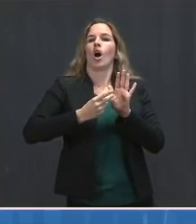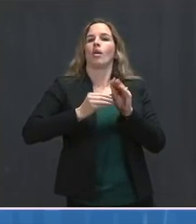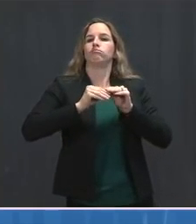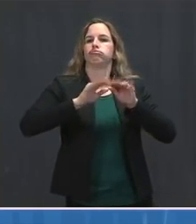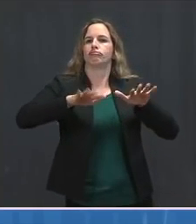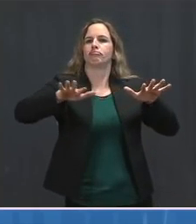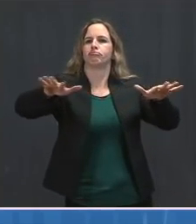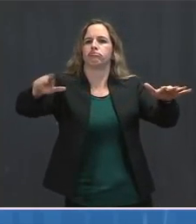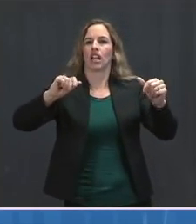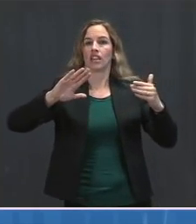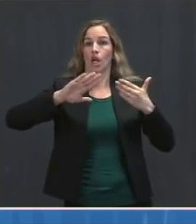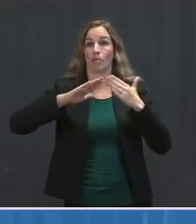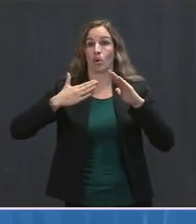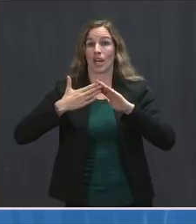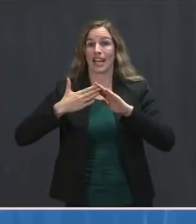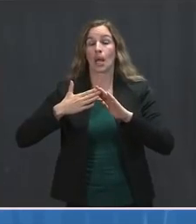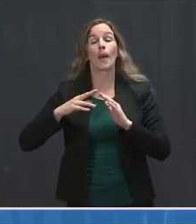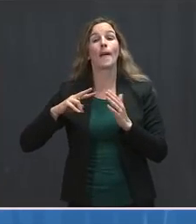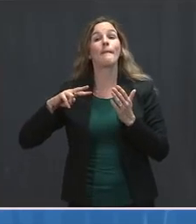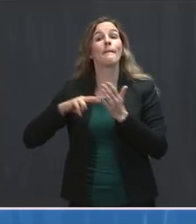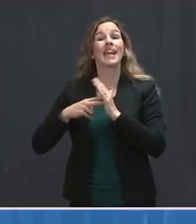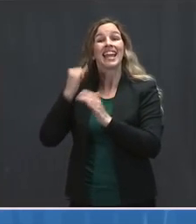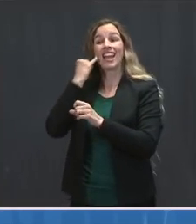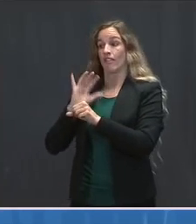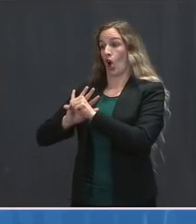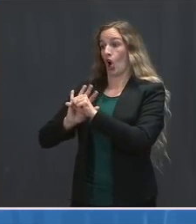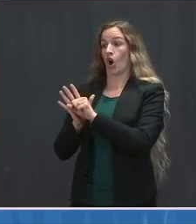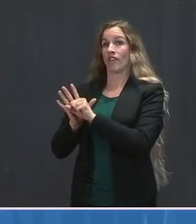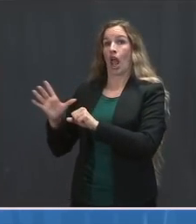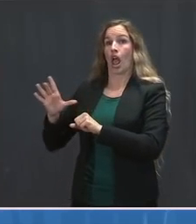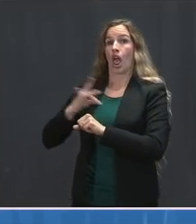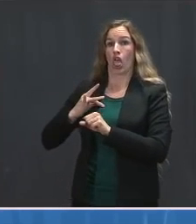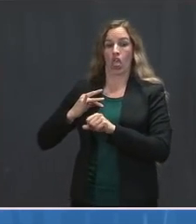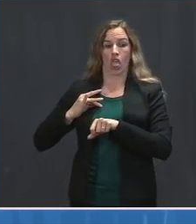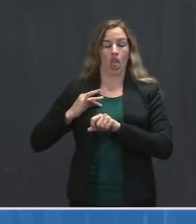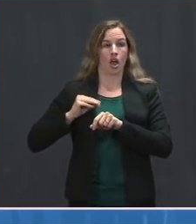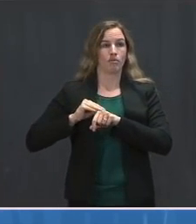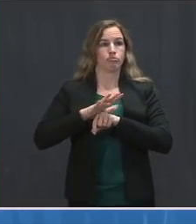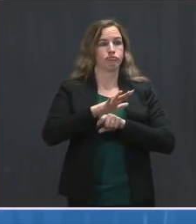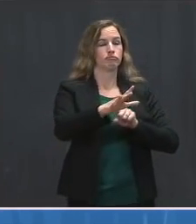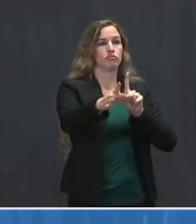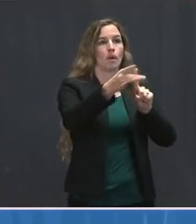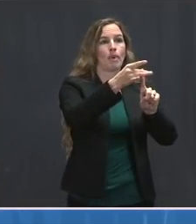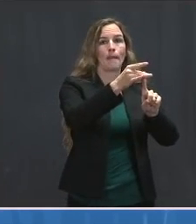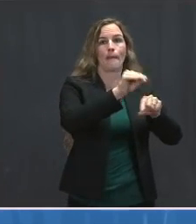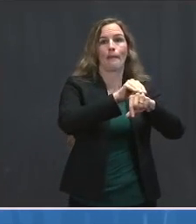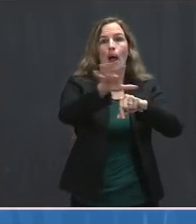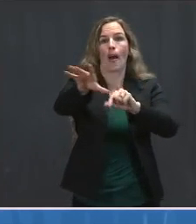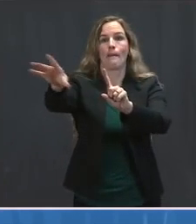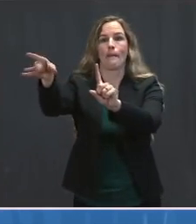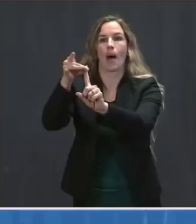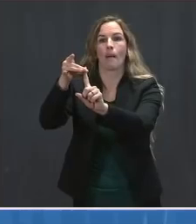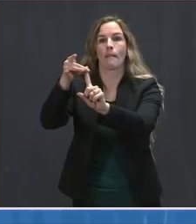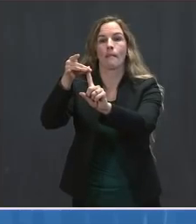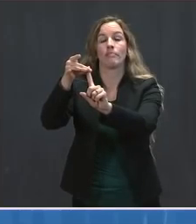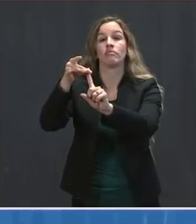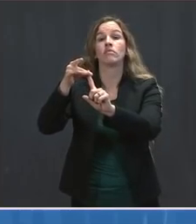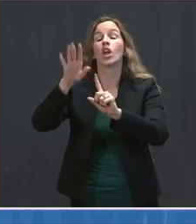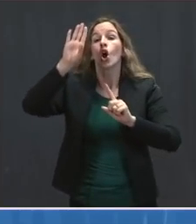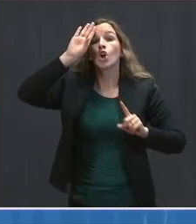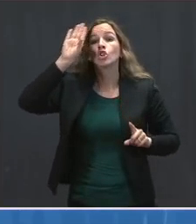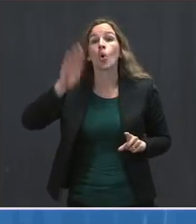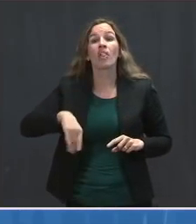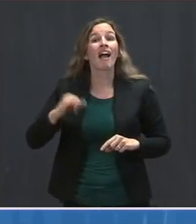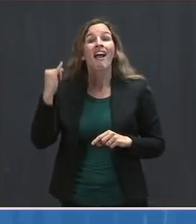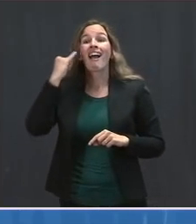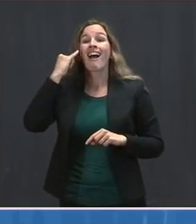spread from person to person. Viruses will not evolve and mutate if you do not give them an